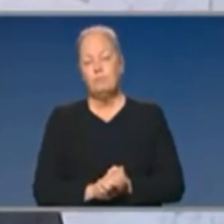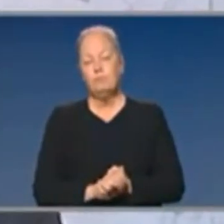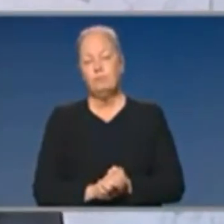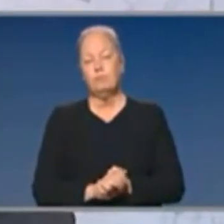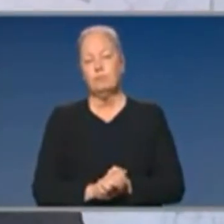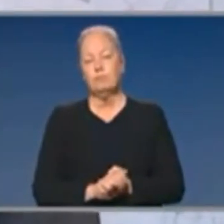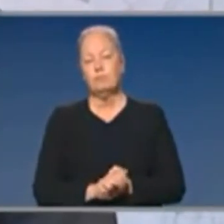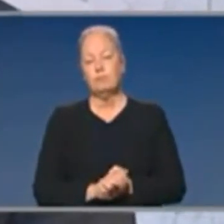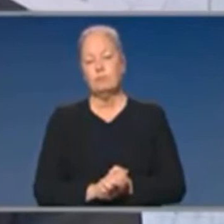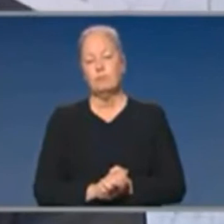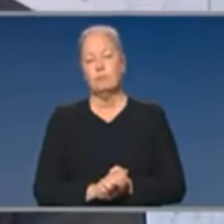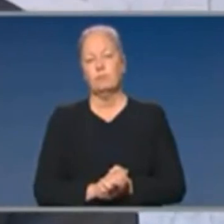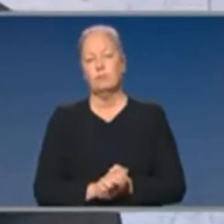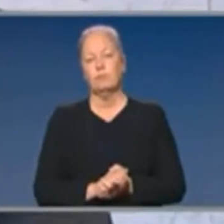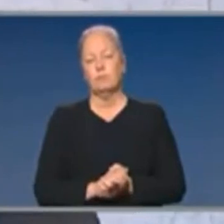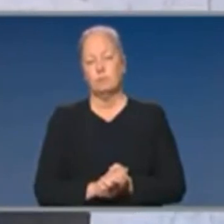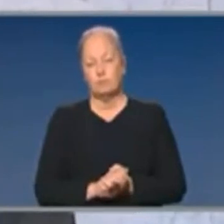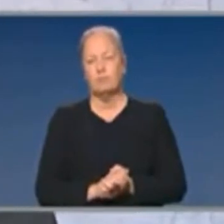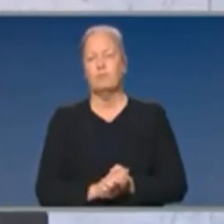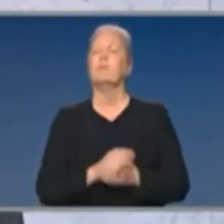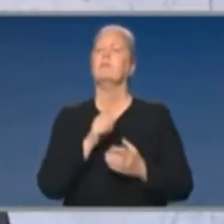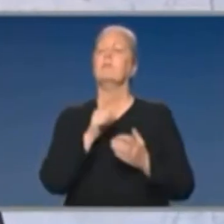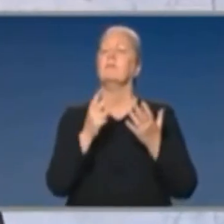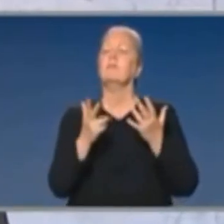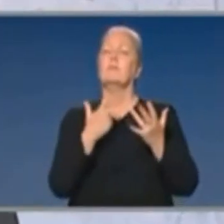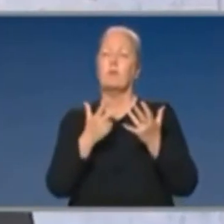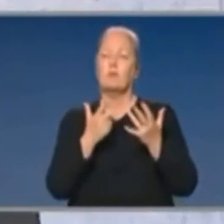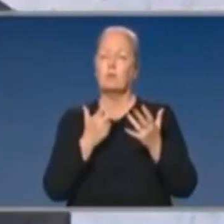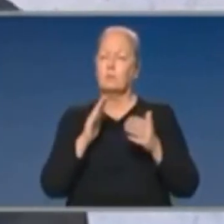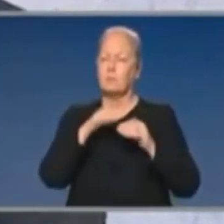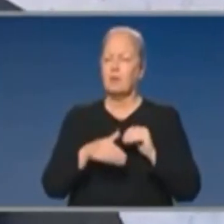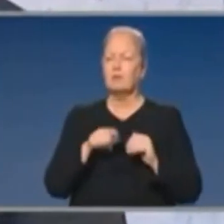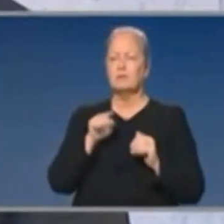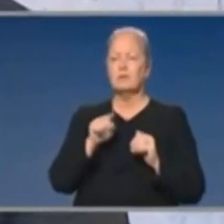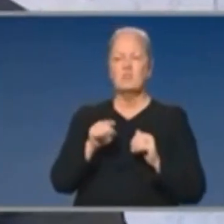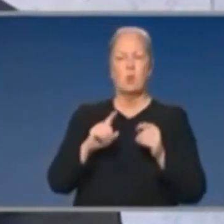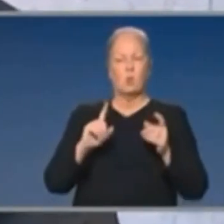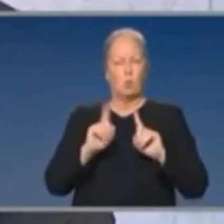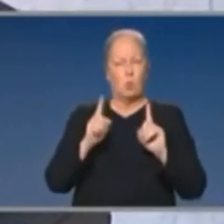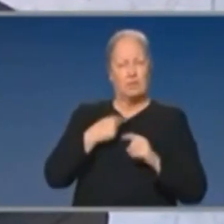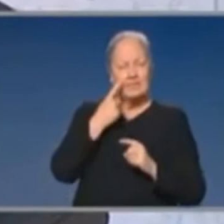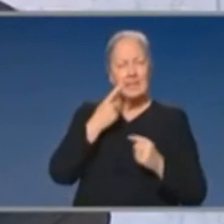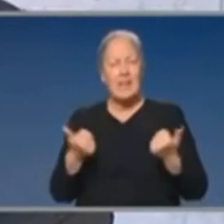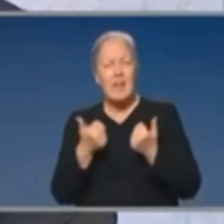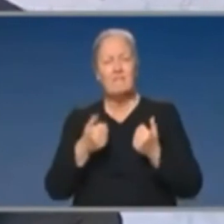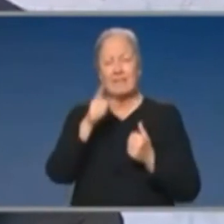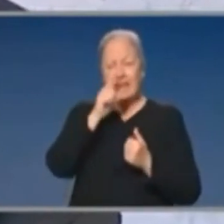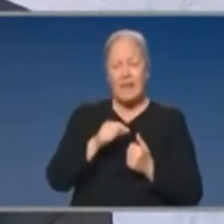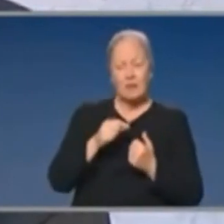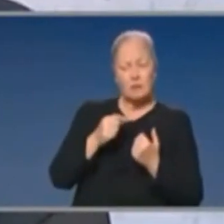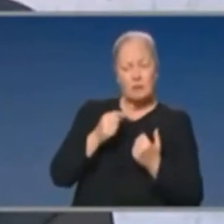assumptions that have been made about the efficacy of contact tracing and whether improvements in contact tracing would enable